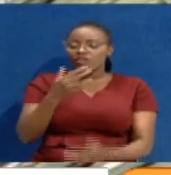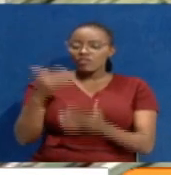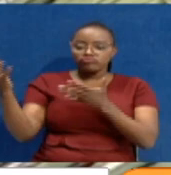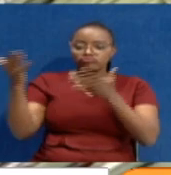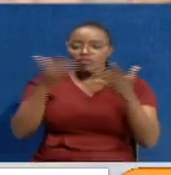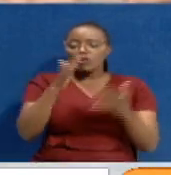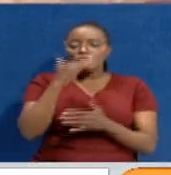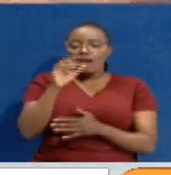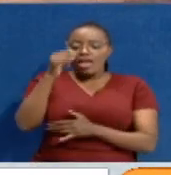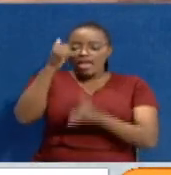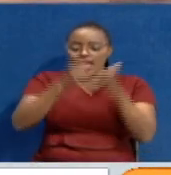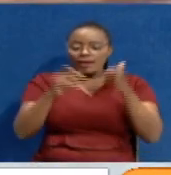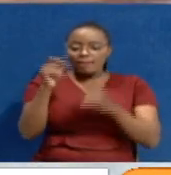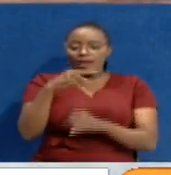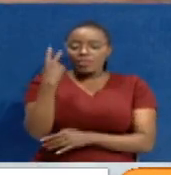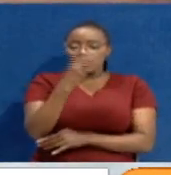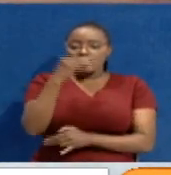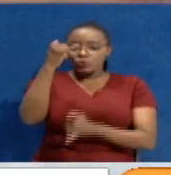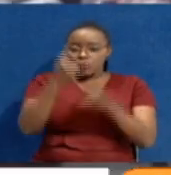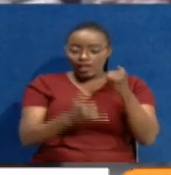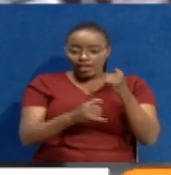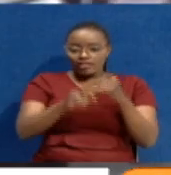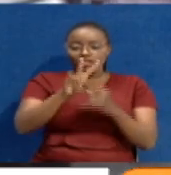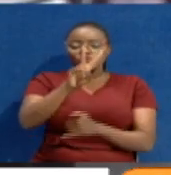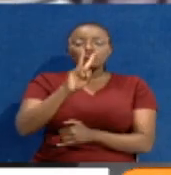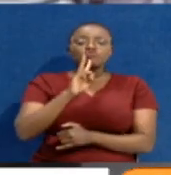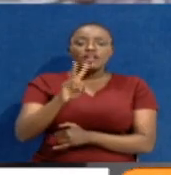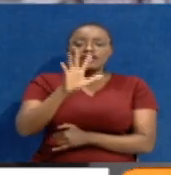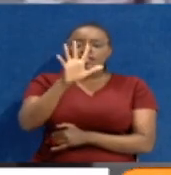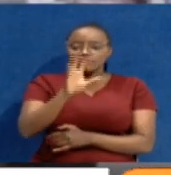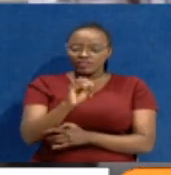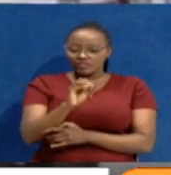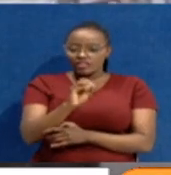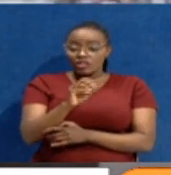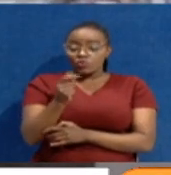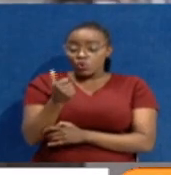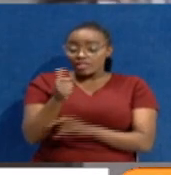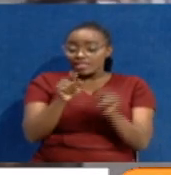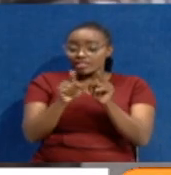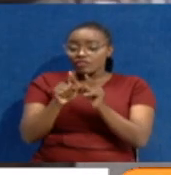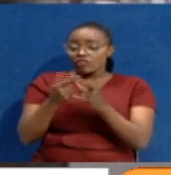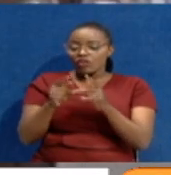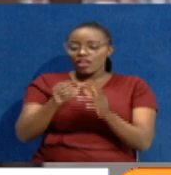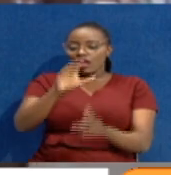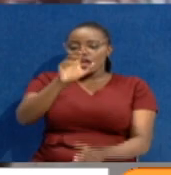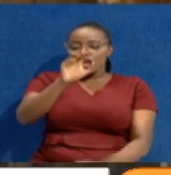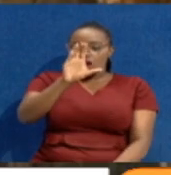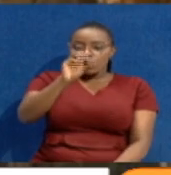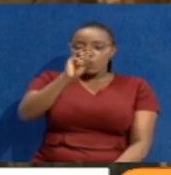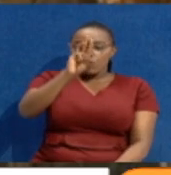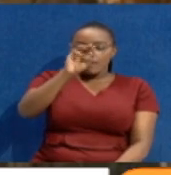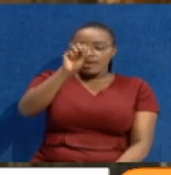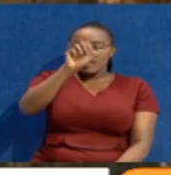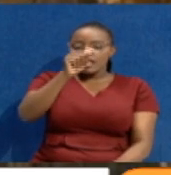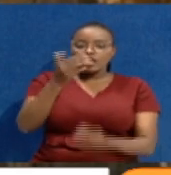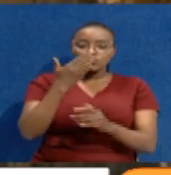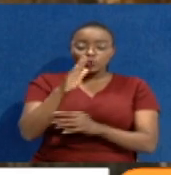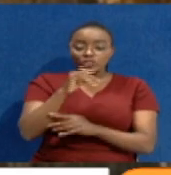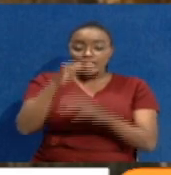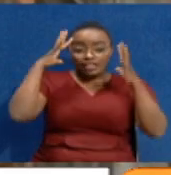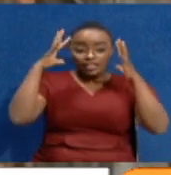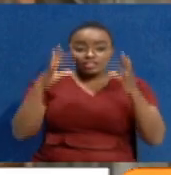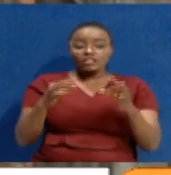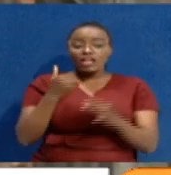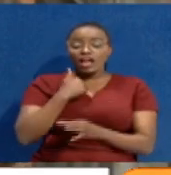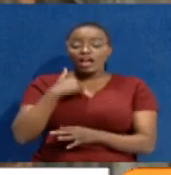sugar by the end of February to exhaust the 250,000 allocated quota as per the Comessa Sugar Safeguard. The